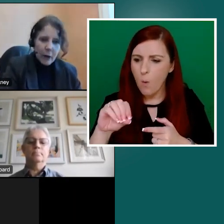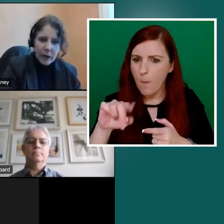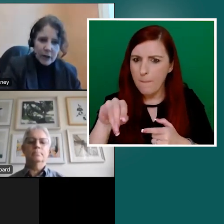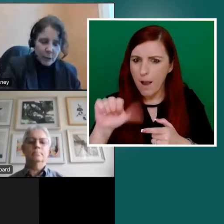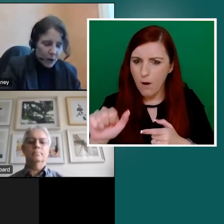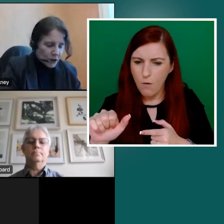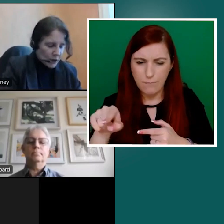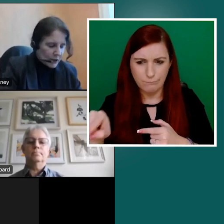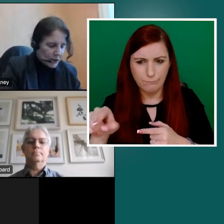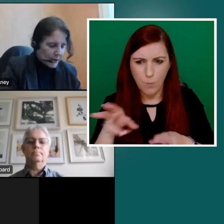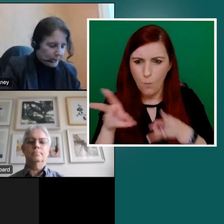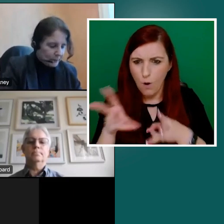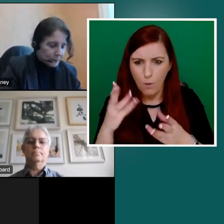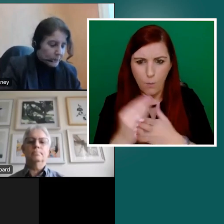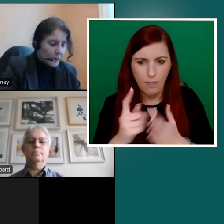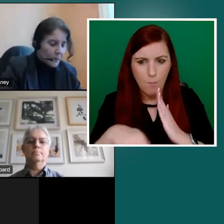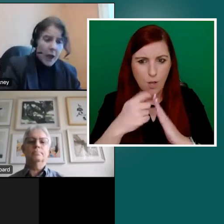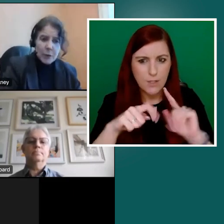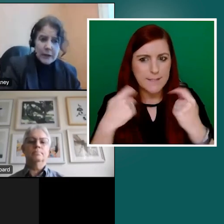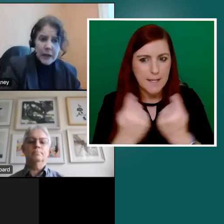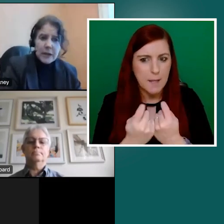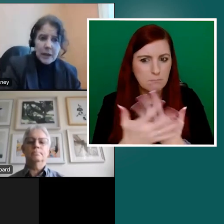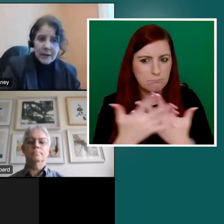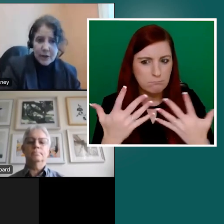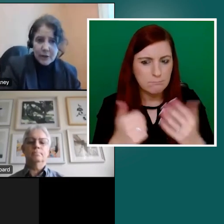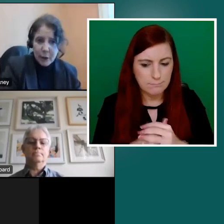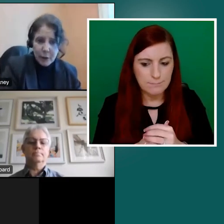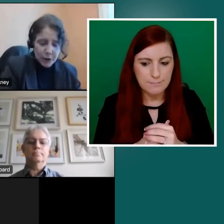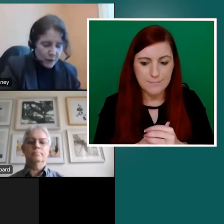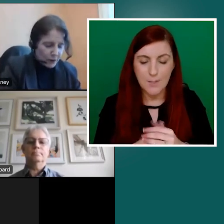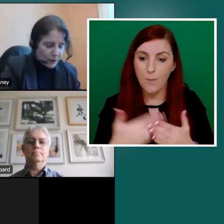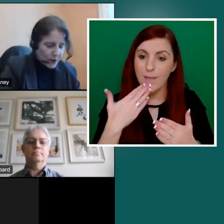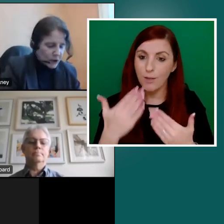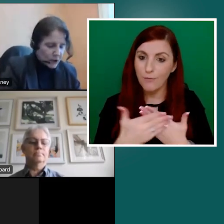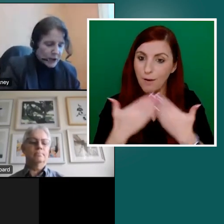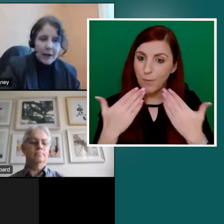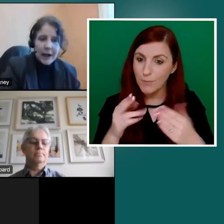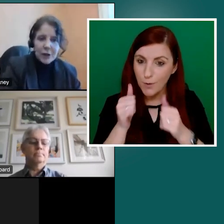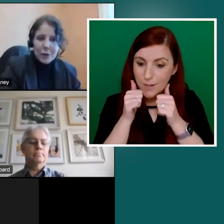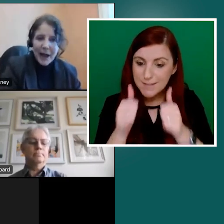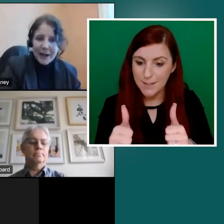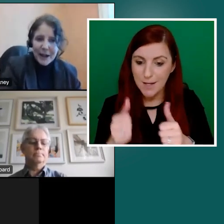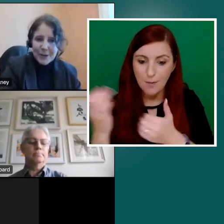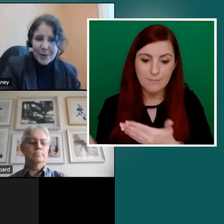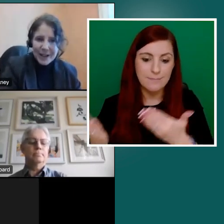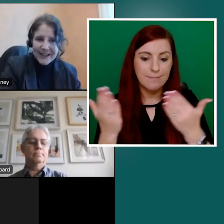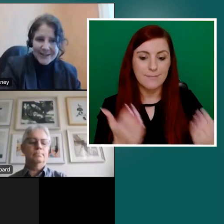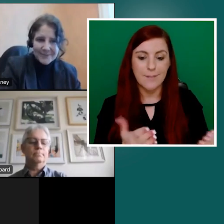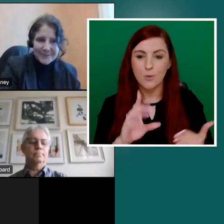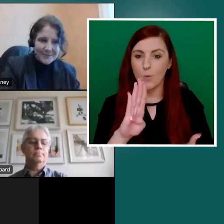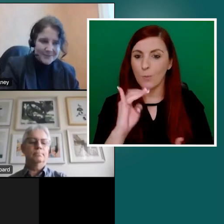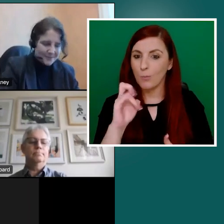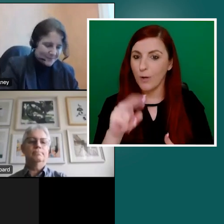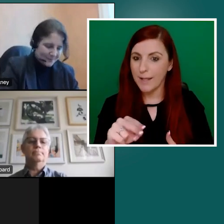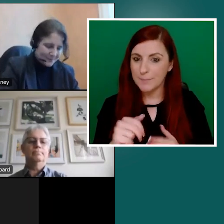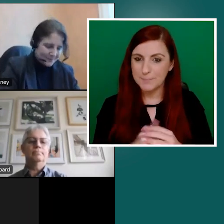their work with the project team. And with that, I thank you very much for your attention and I'll hand you back now to Brian.